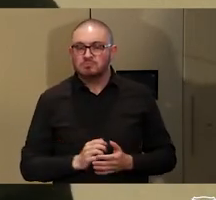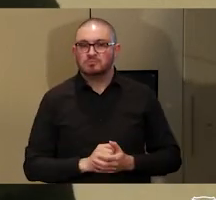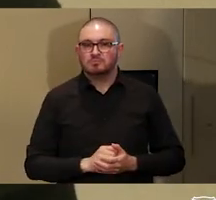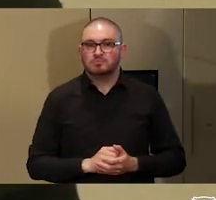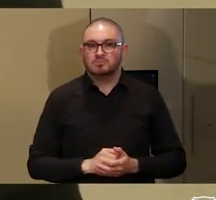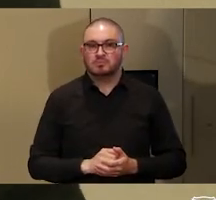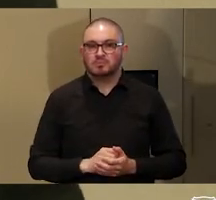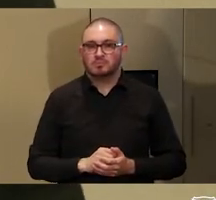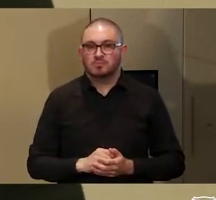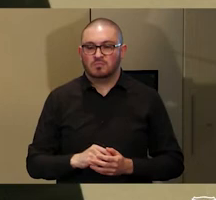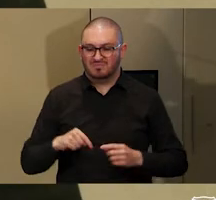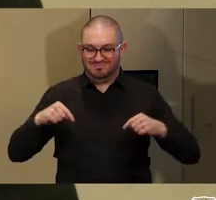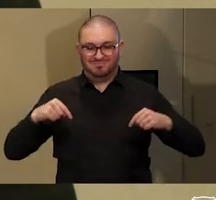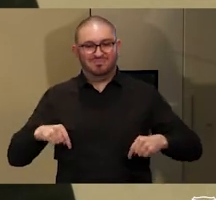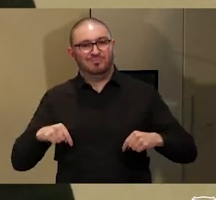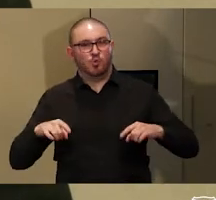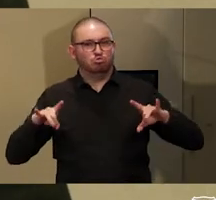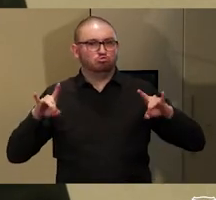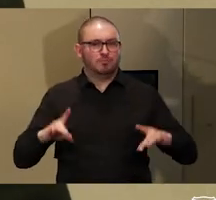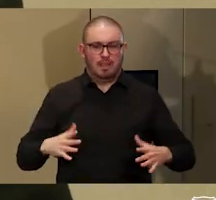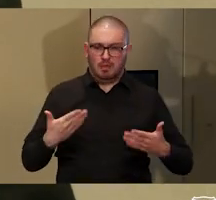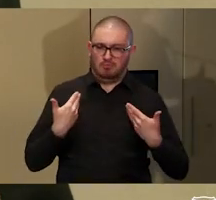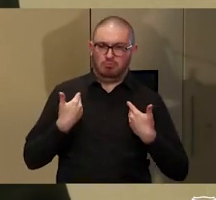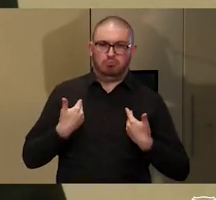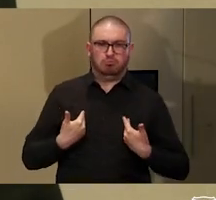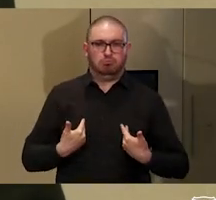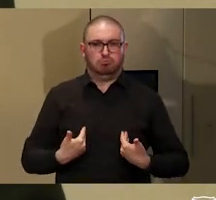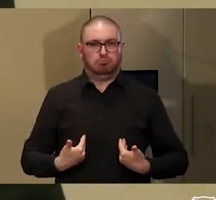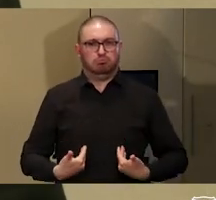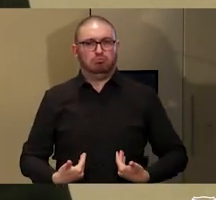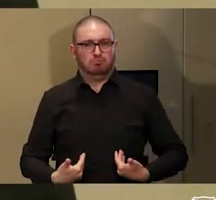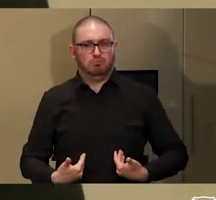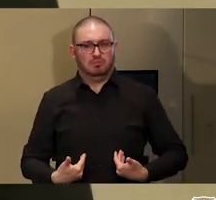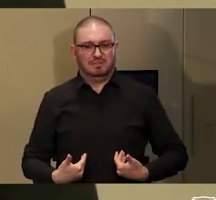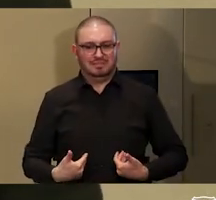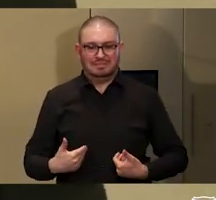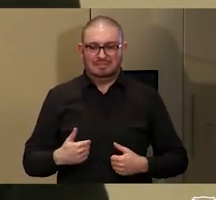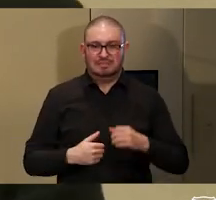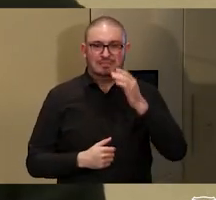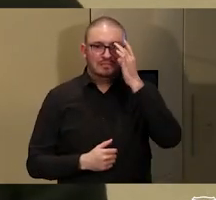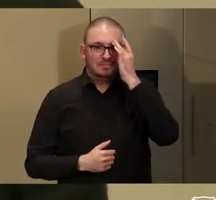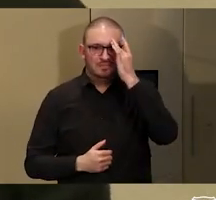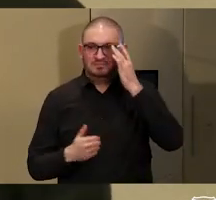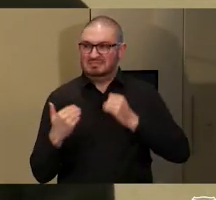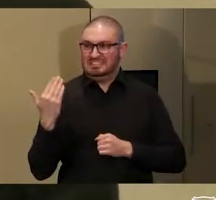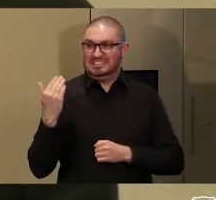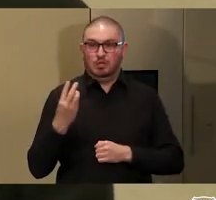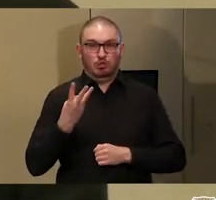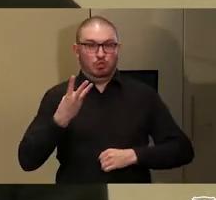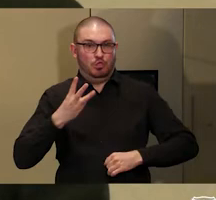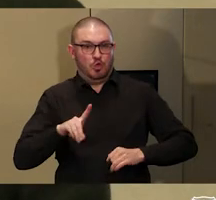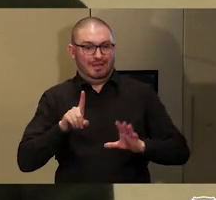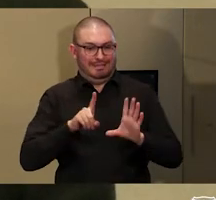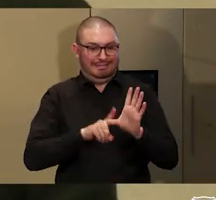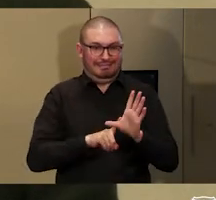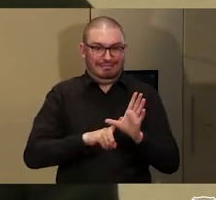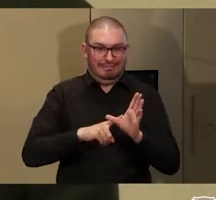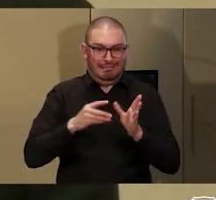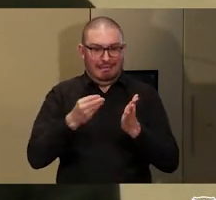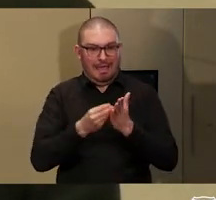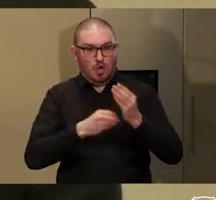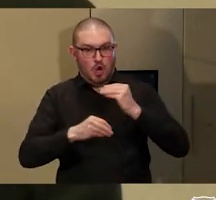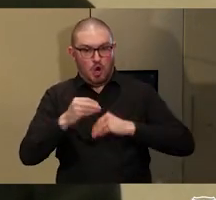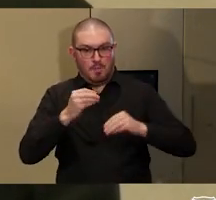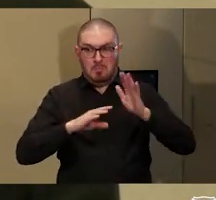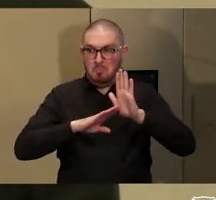very wealthy country like Australia, that's just come out of a 30-year economic boom, we think